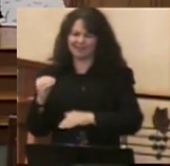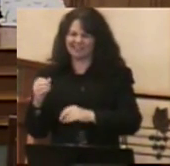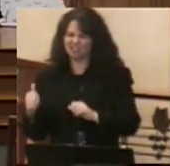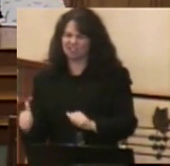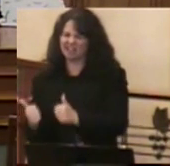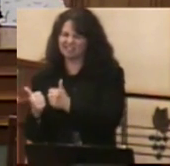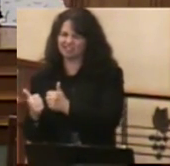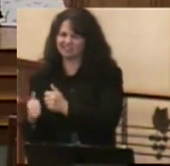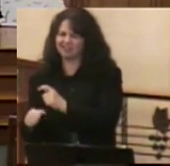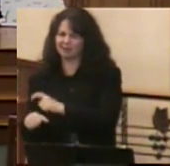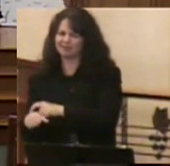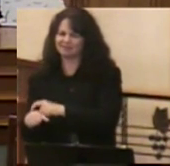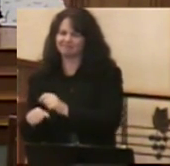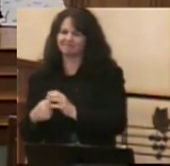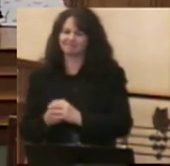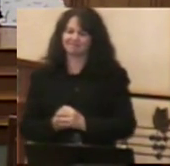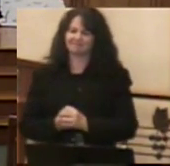challenges.